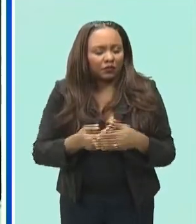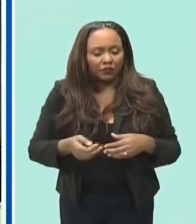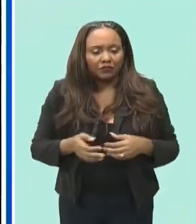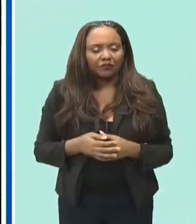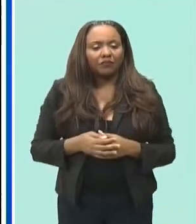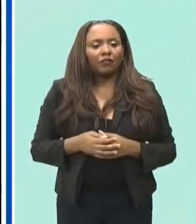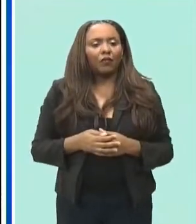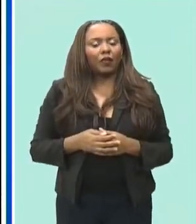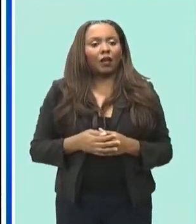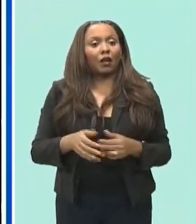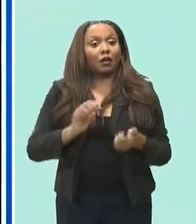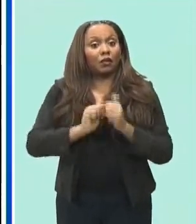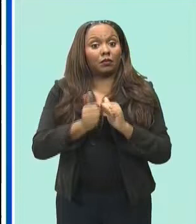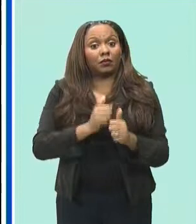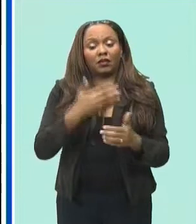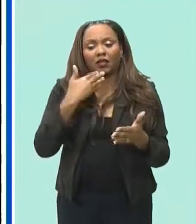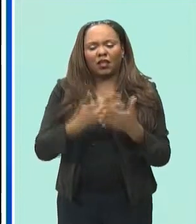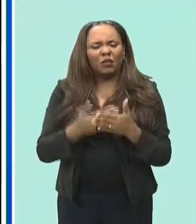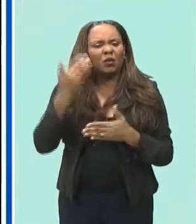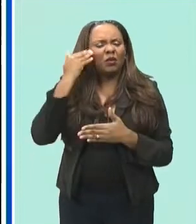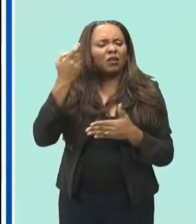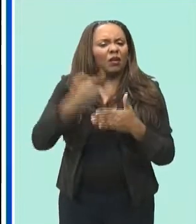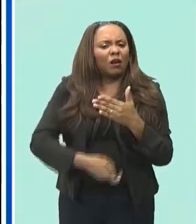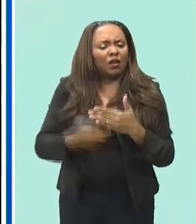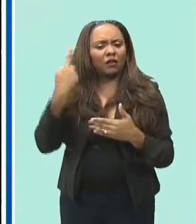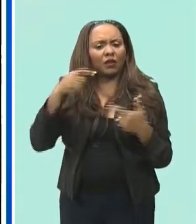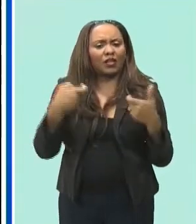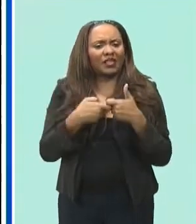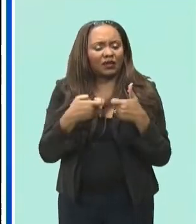we know what the current cost of electricity is